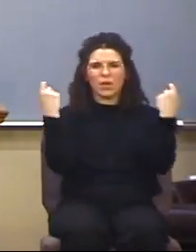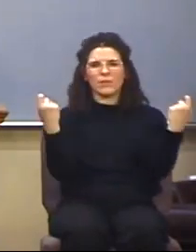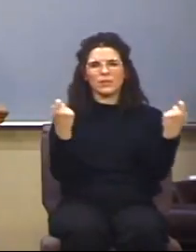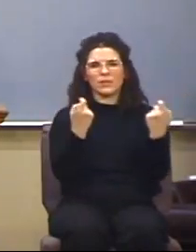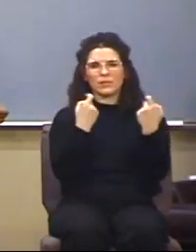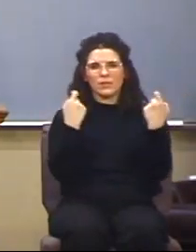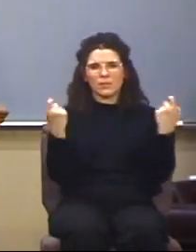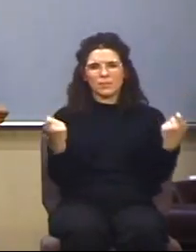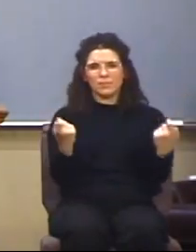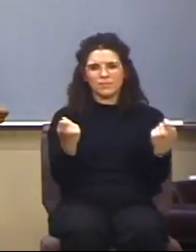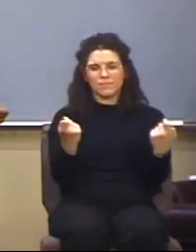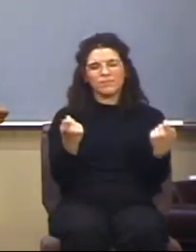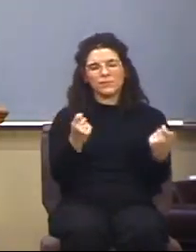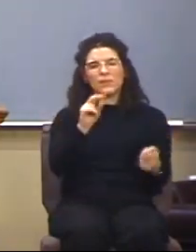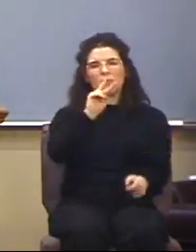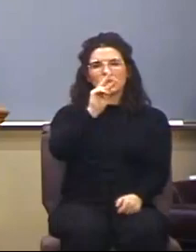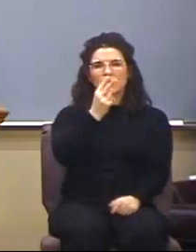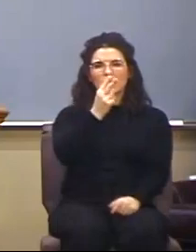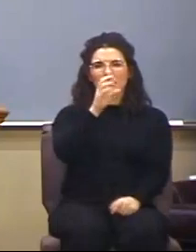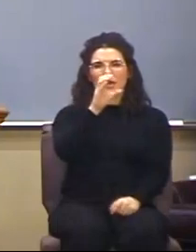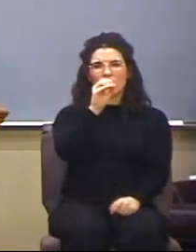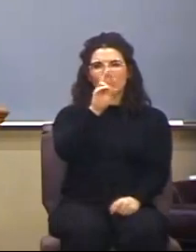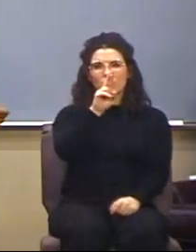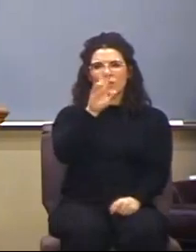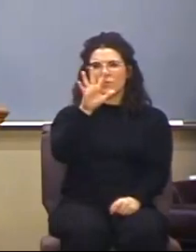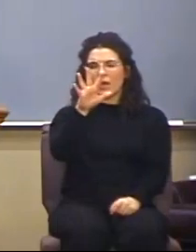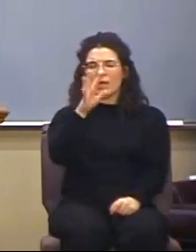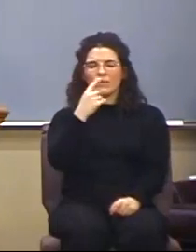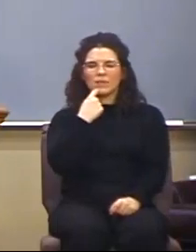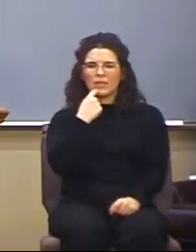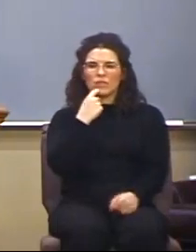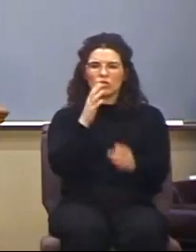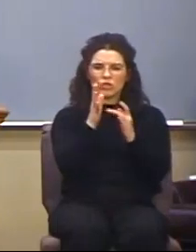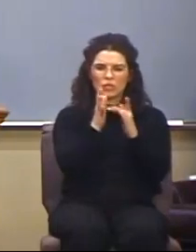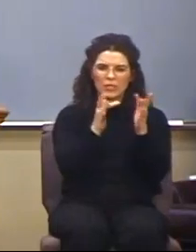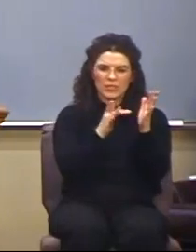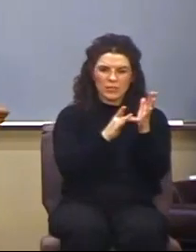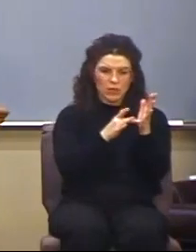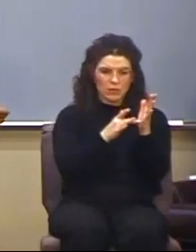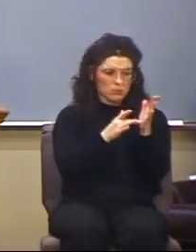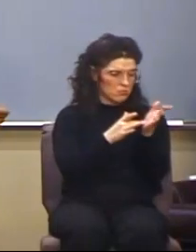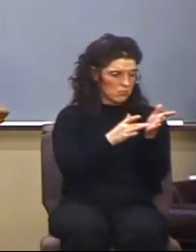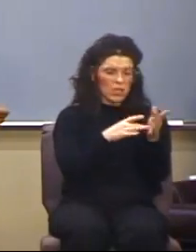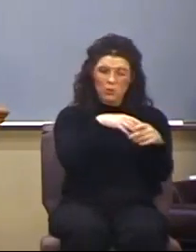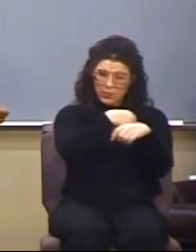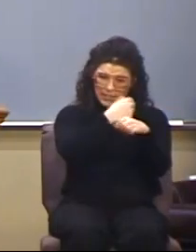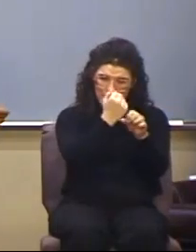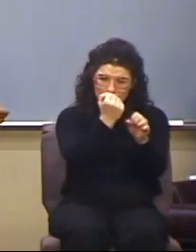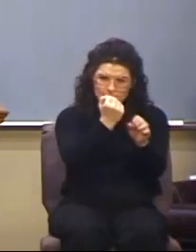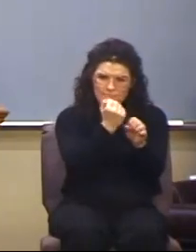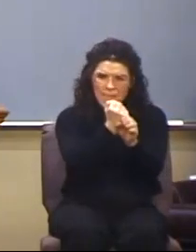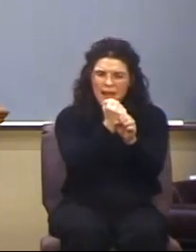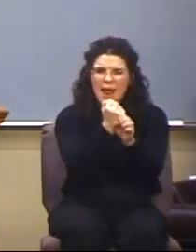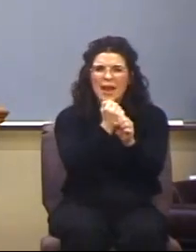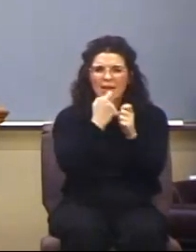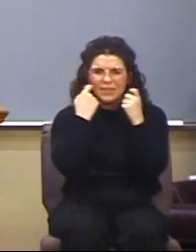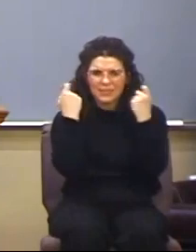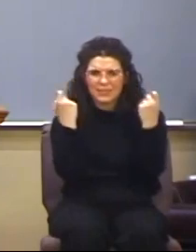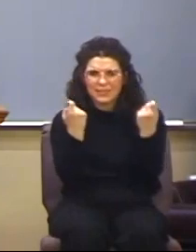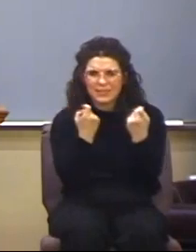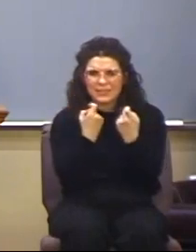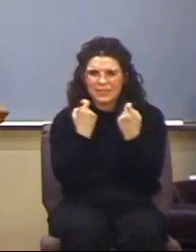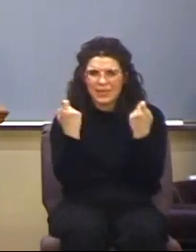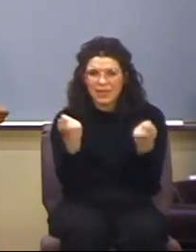Corinthians chapter 5 tells us that Jesus was made sin for us. So, we understand